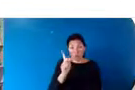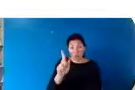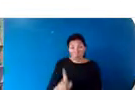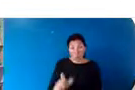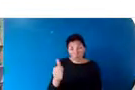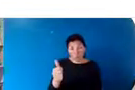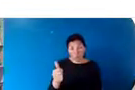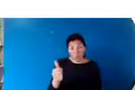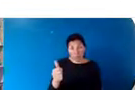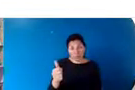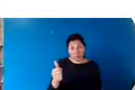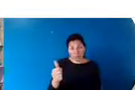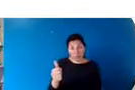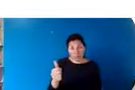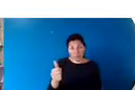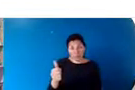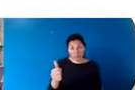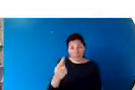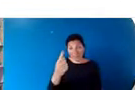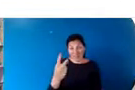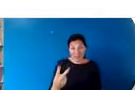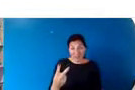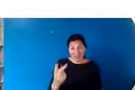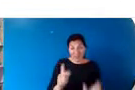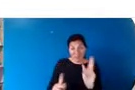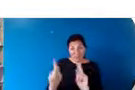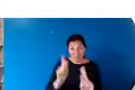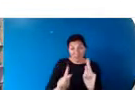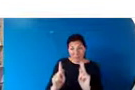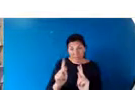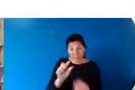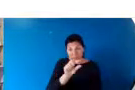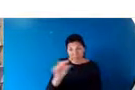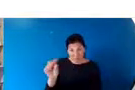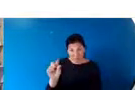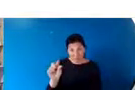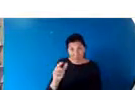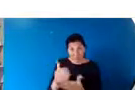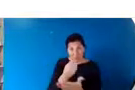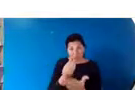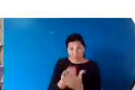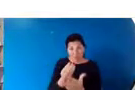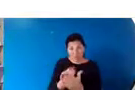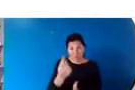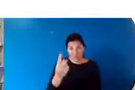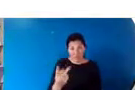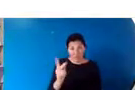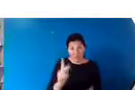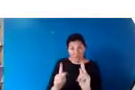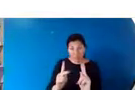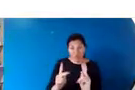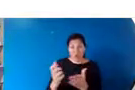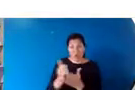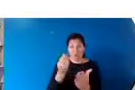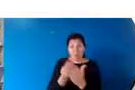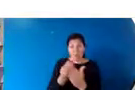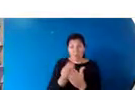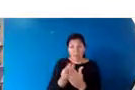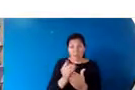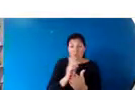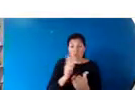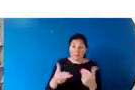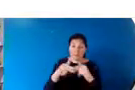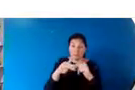the poor, the half of the population that makes least money, that's where jobs were lost. For the half of population where people make more money, jobs were actually gained in the time of COVID.